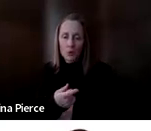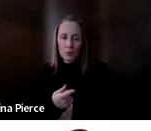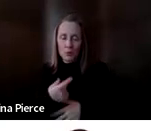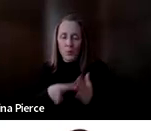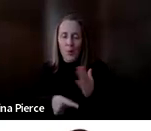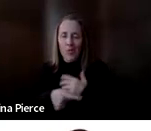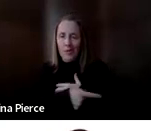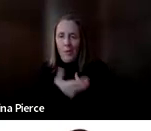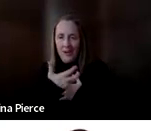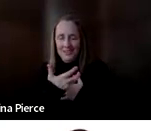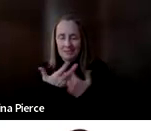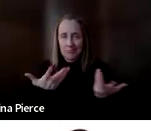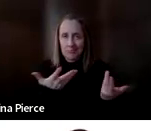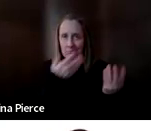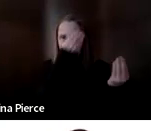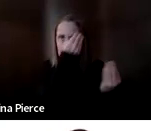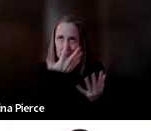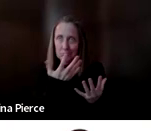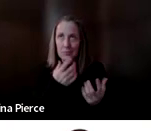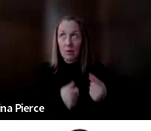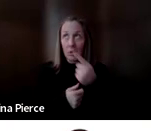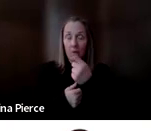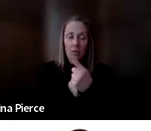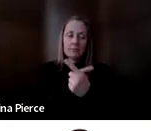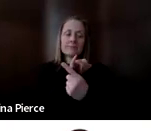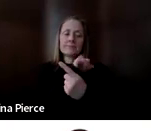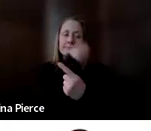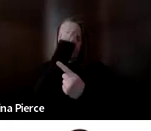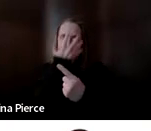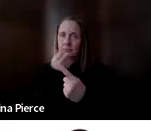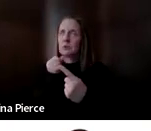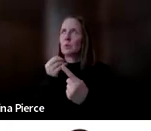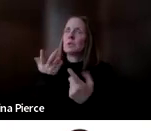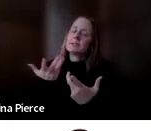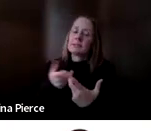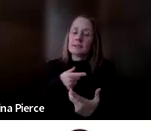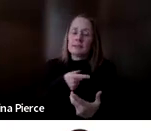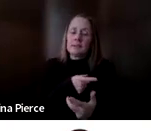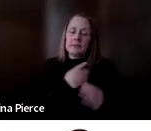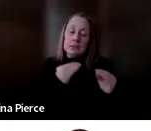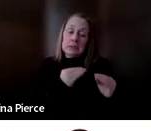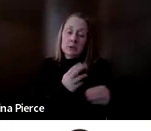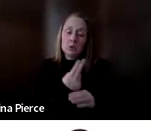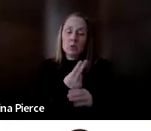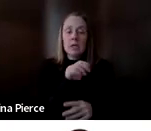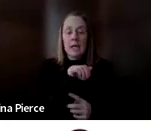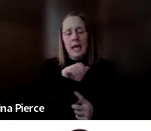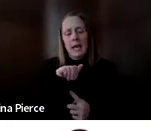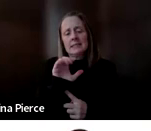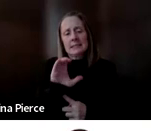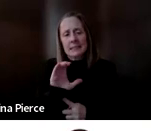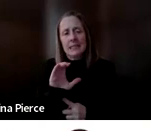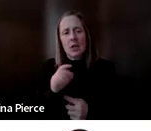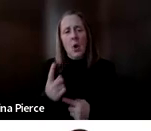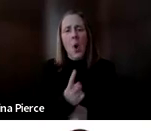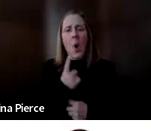nuance in teaching individuals how to use AAC systems, but I think it's important to remember that always